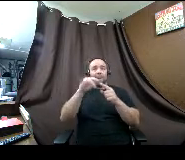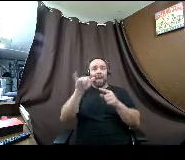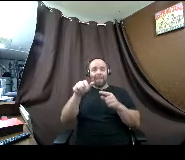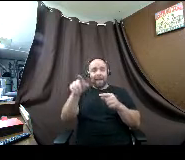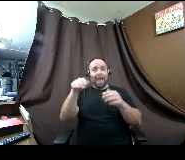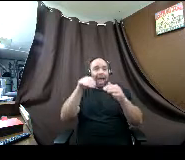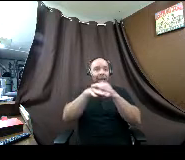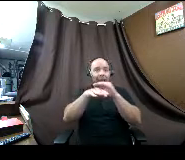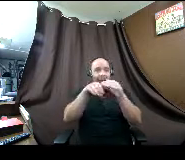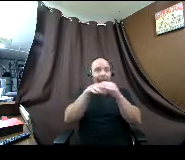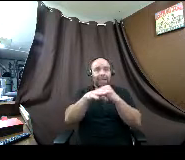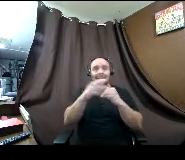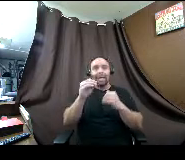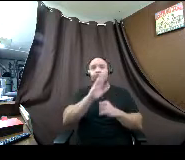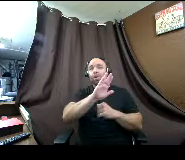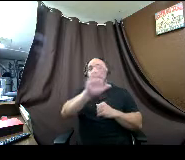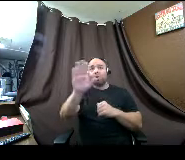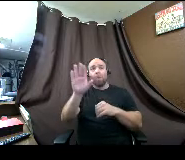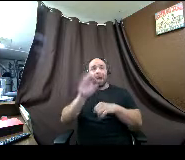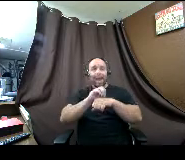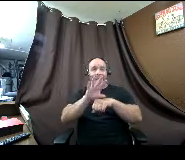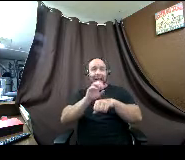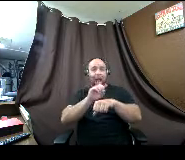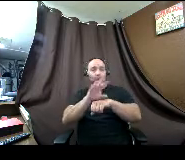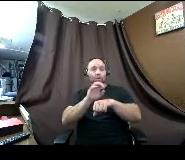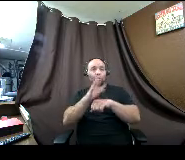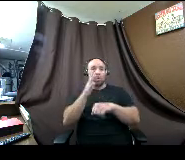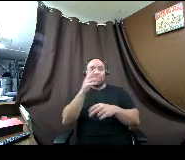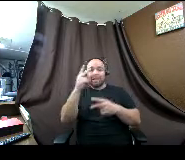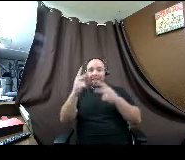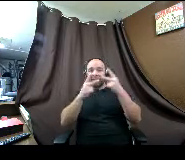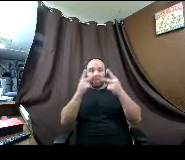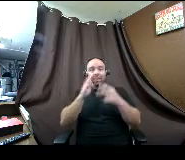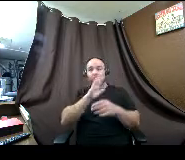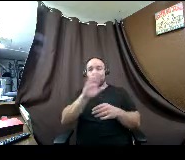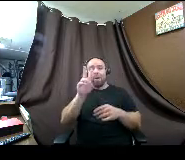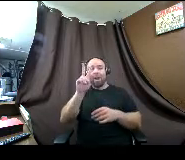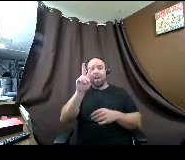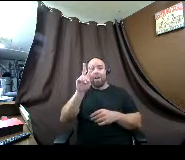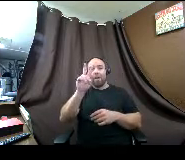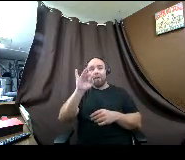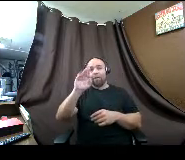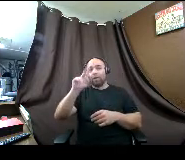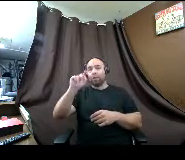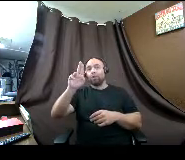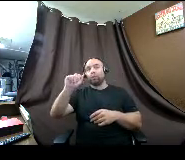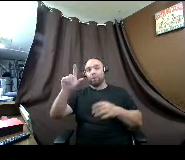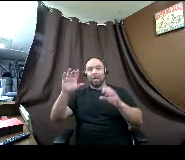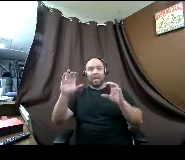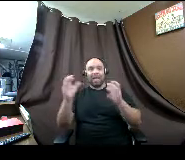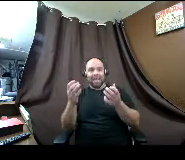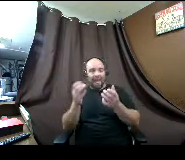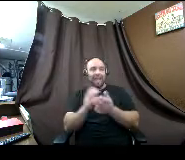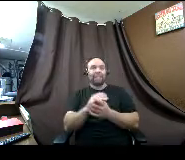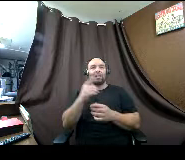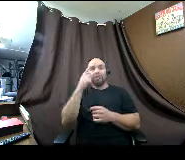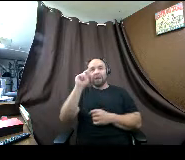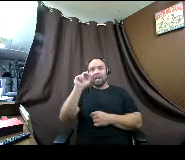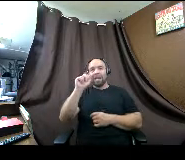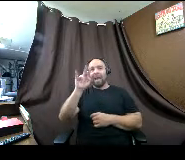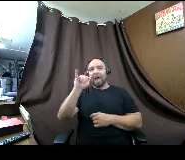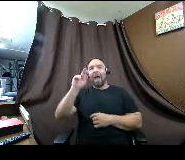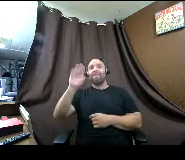your counselors will also be visiting your virtual classrooms this year to deliver some lessons through naviance to assist you with your